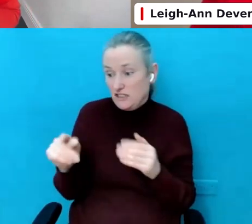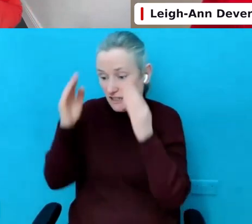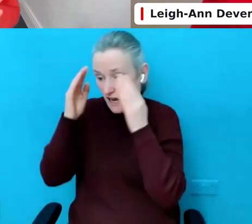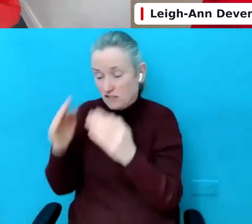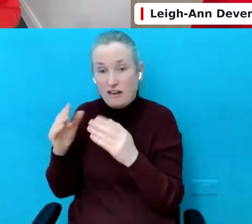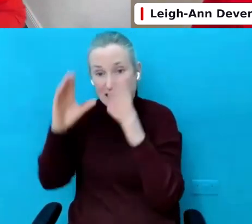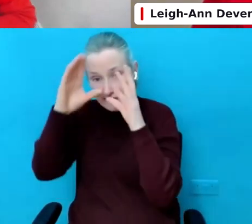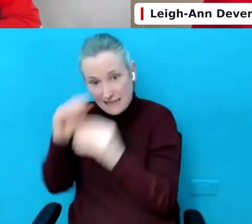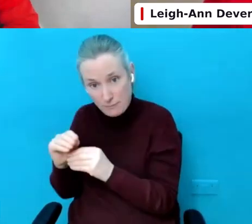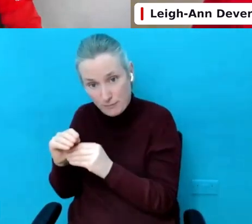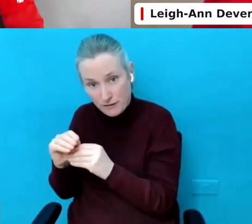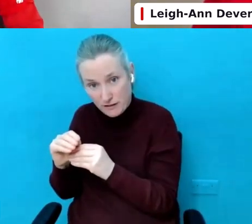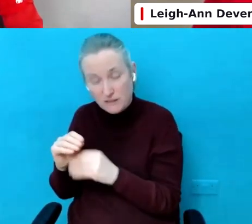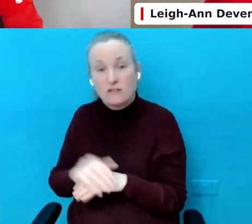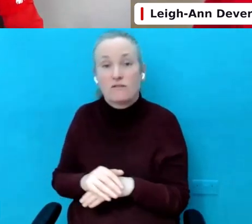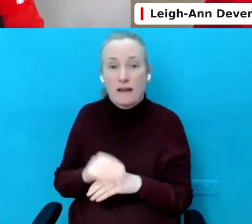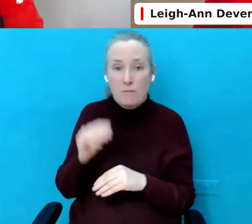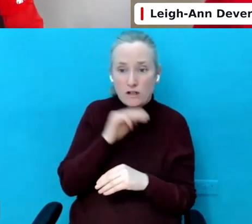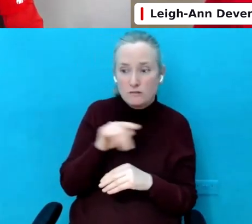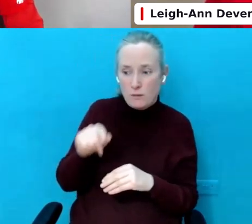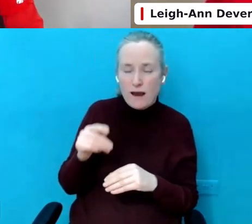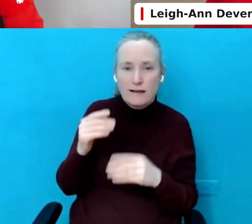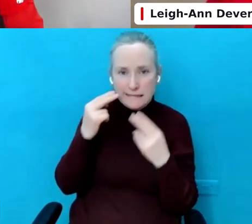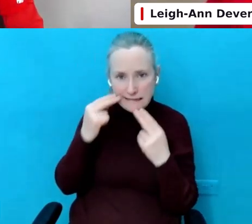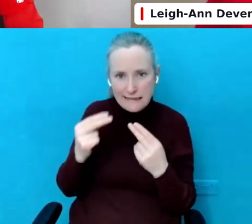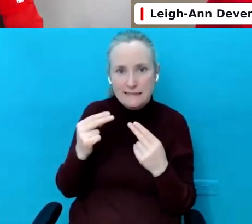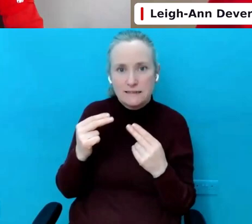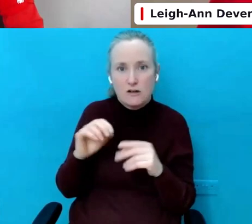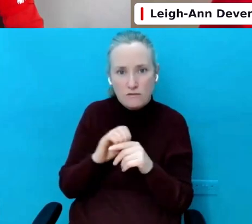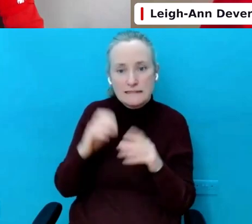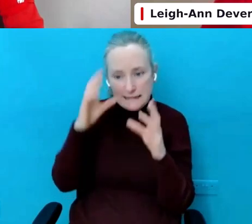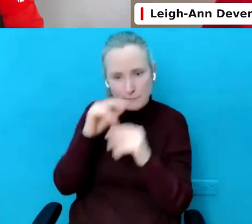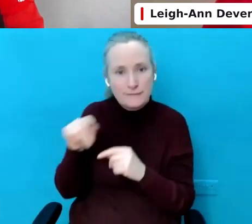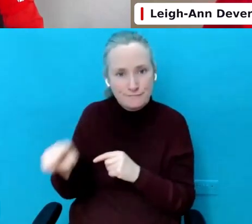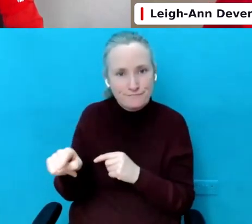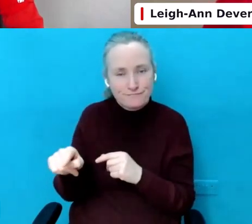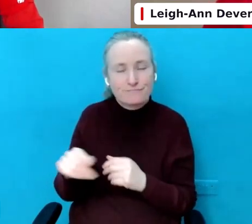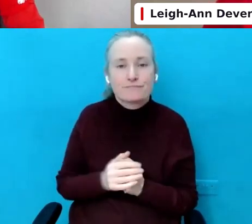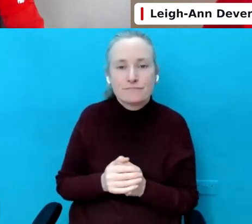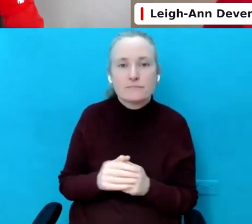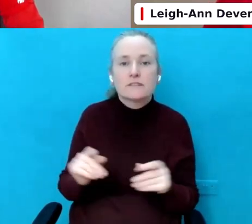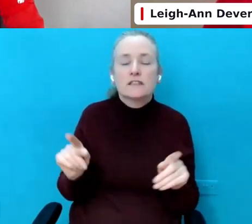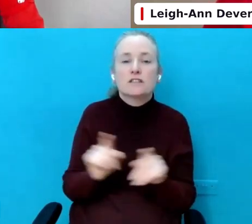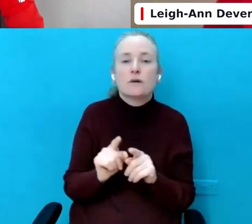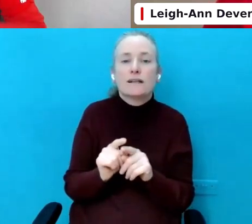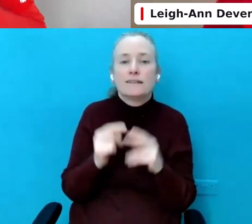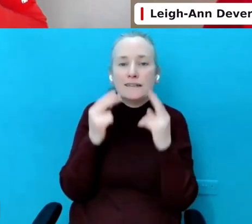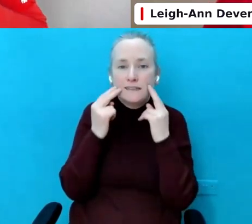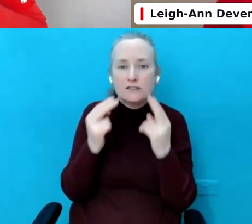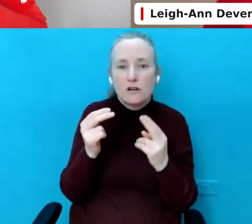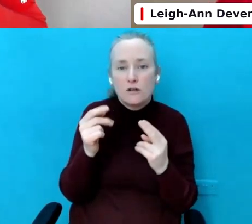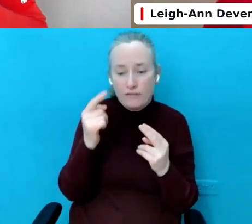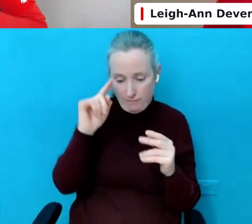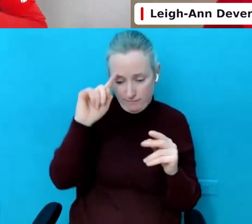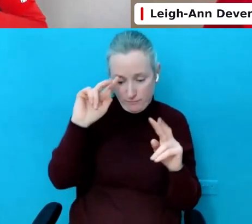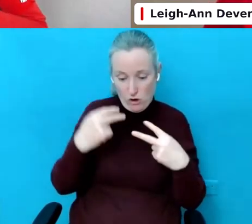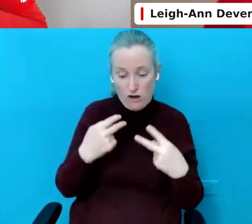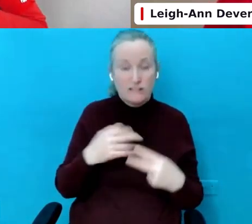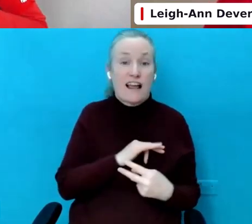very, very important to be aware of that. And then, you know, we also need to look at ourselves.